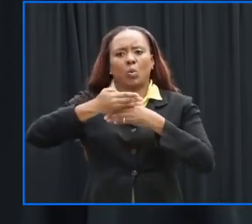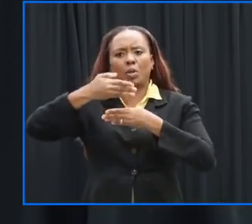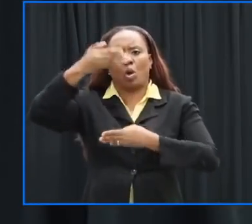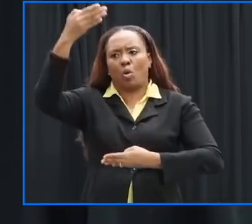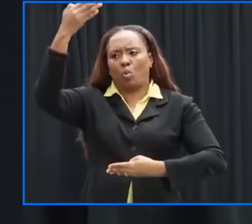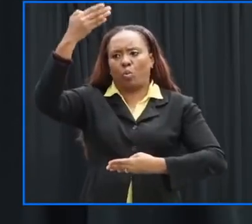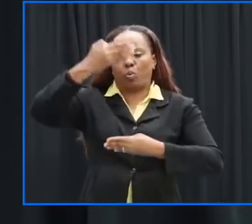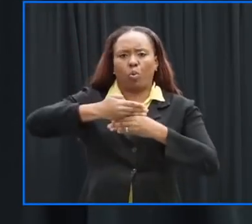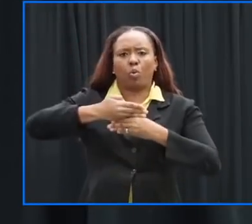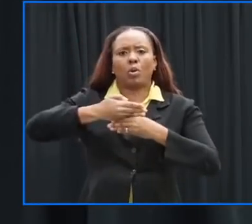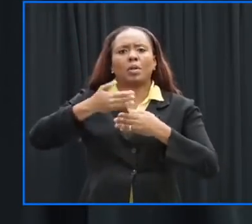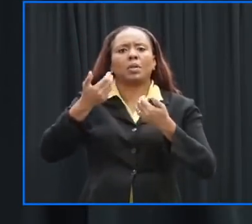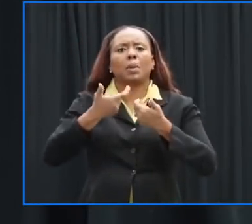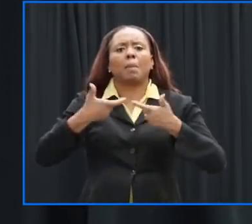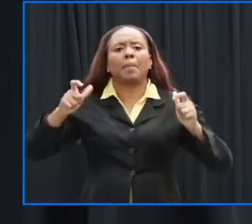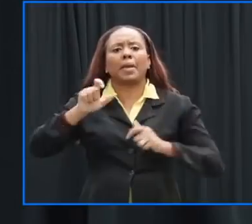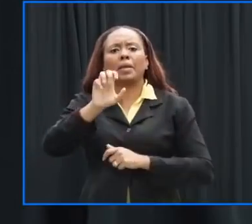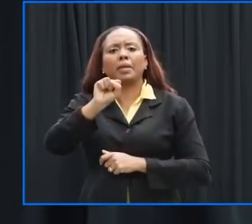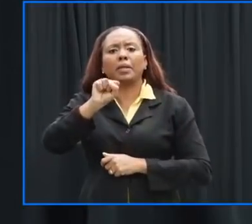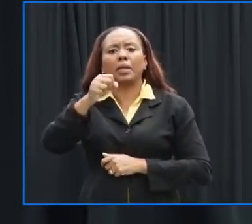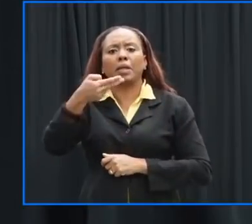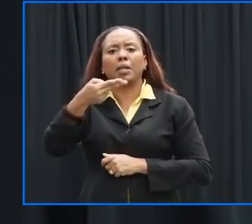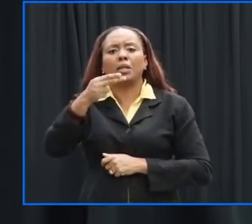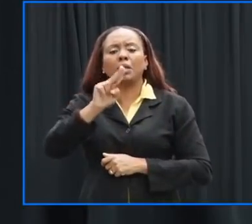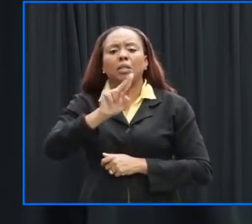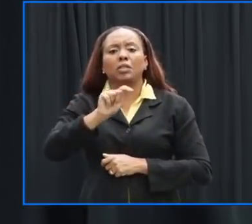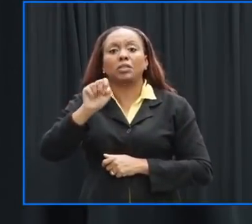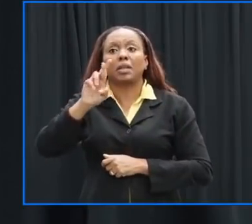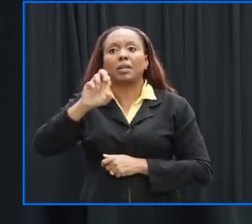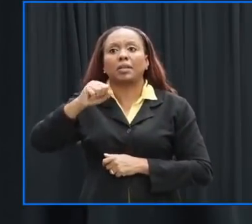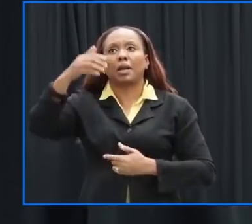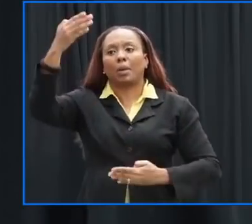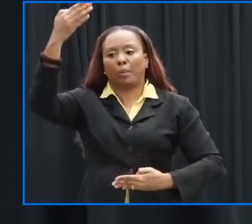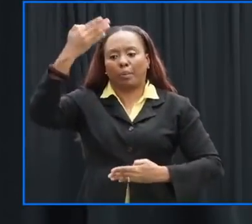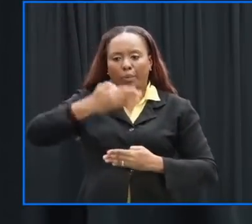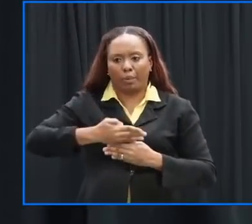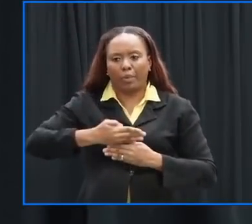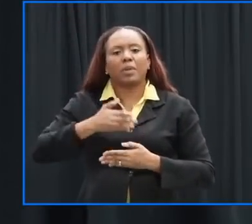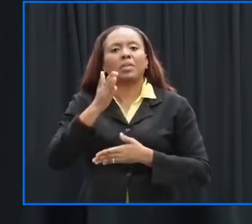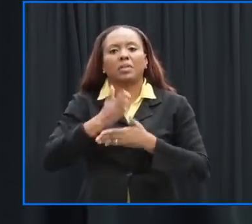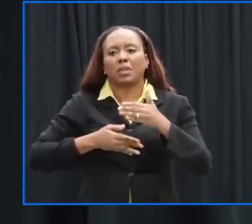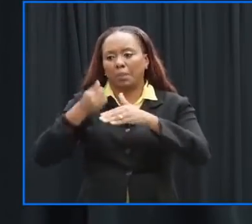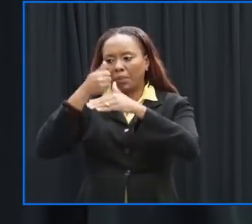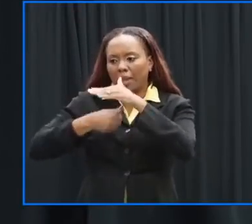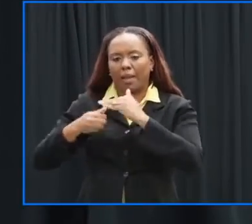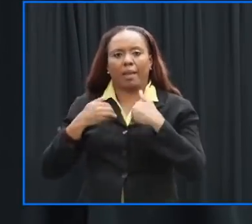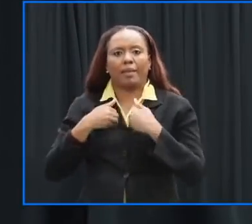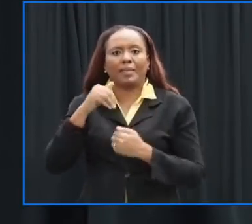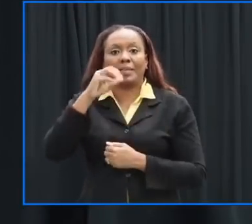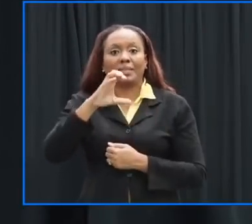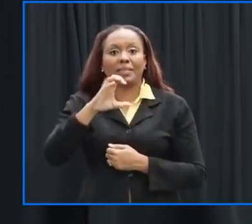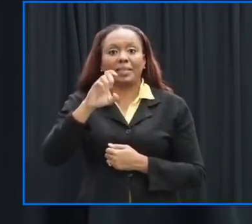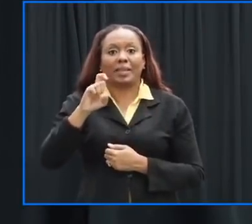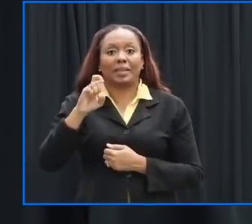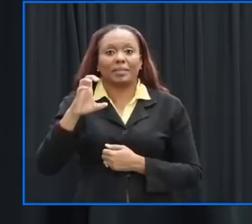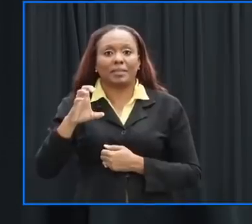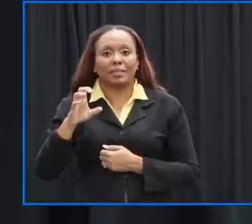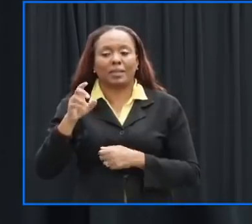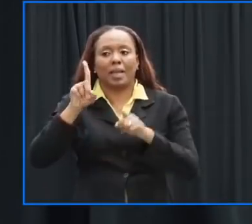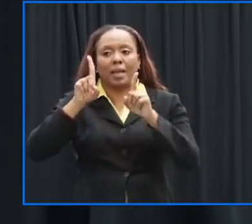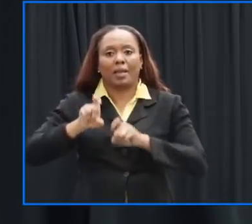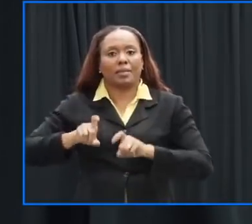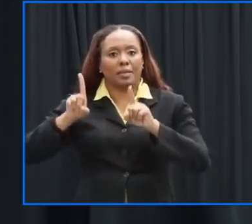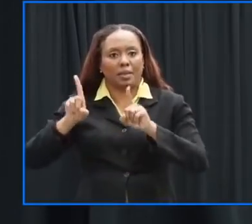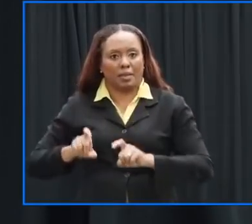shelters and that is ongoing as you're aware some shelters had cxc exams um happening so therefore we had a delay